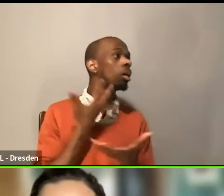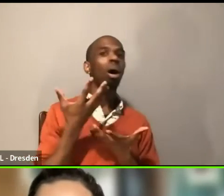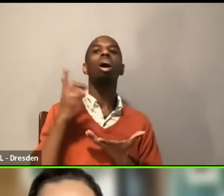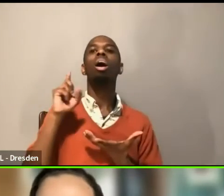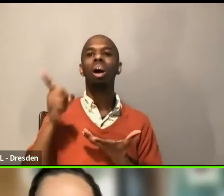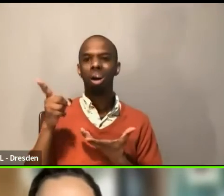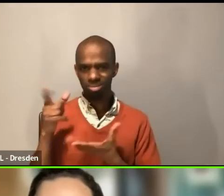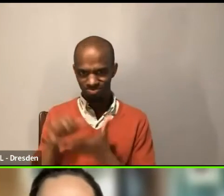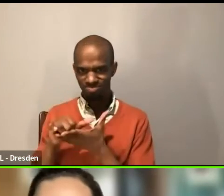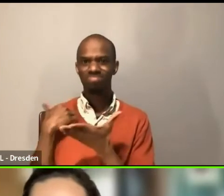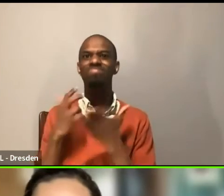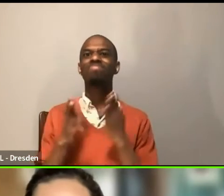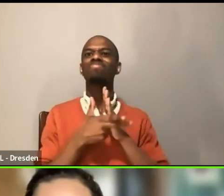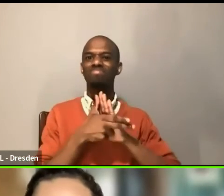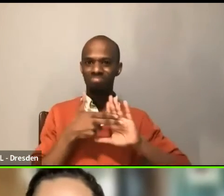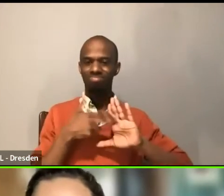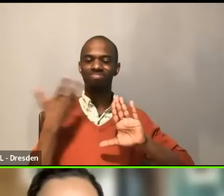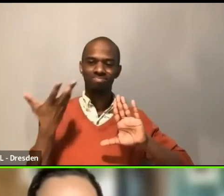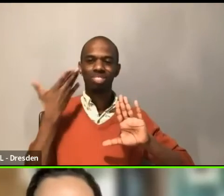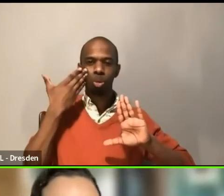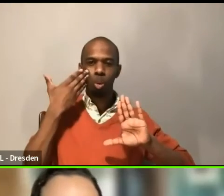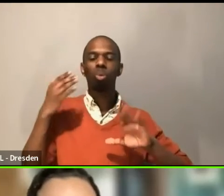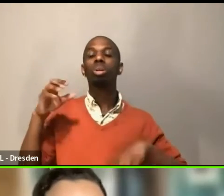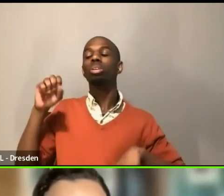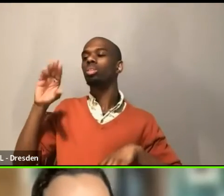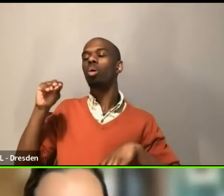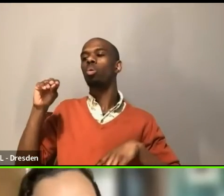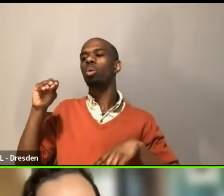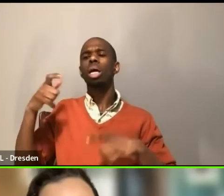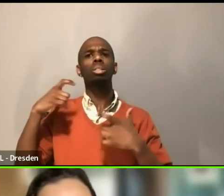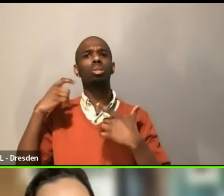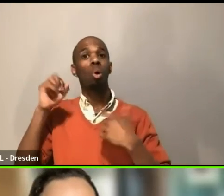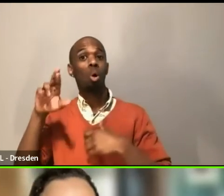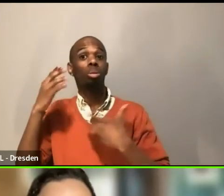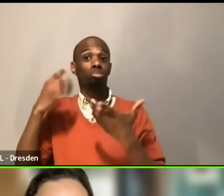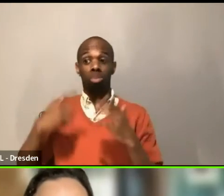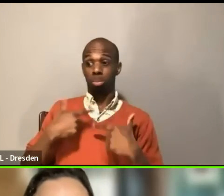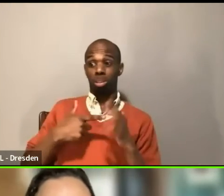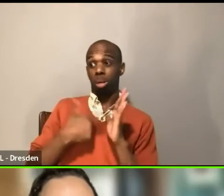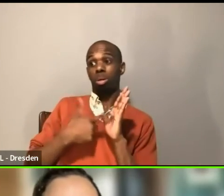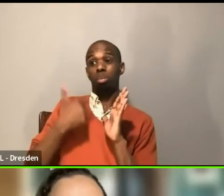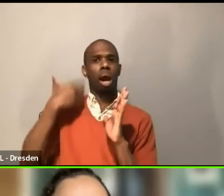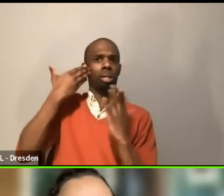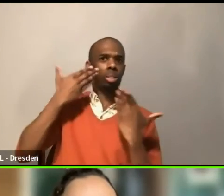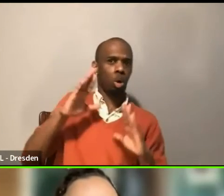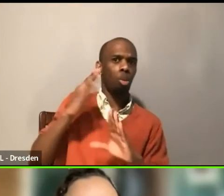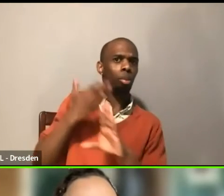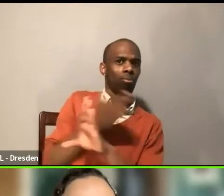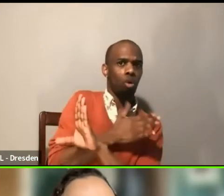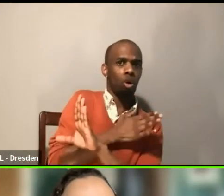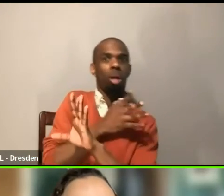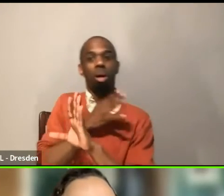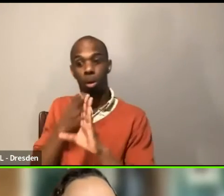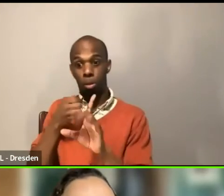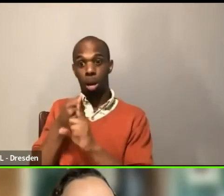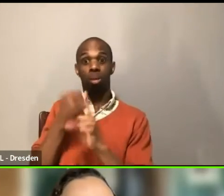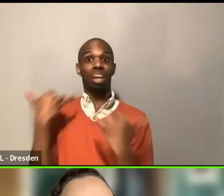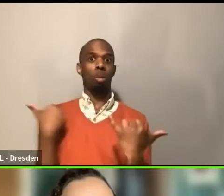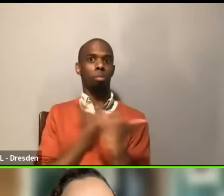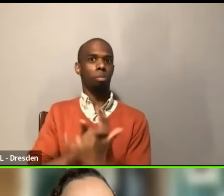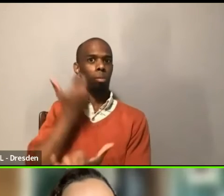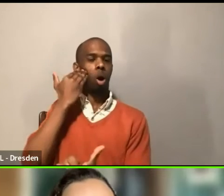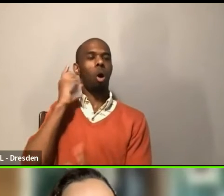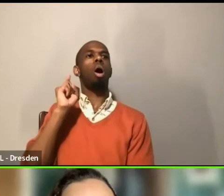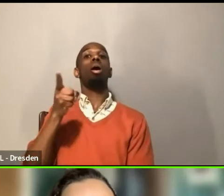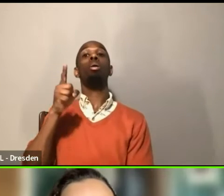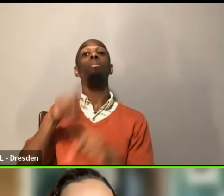like you can screenshot a Venmo thing and that's allowed. And so like, that's the thing. I didn't know that before I did this, but you know, I basically, you